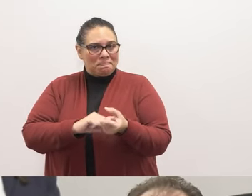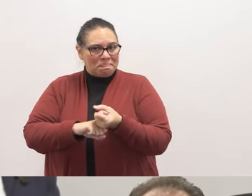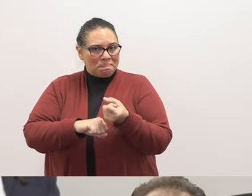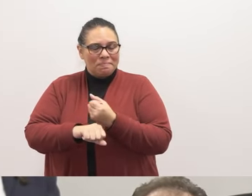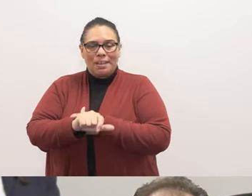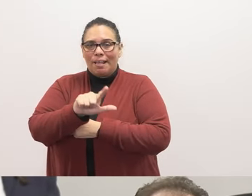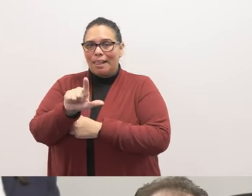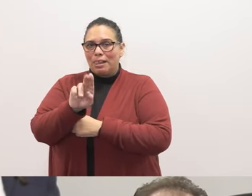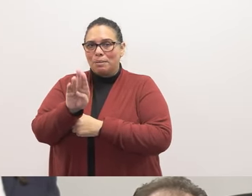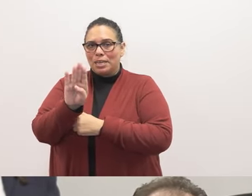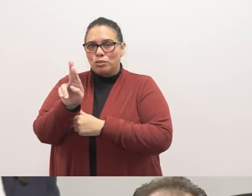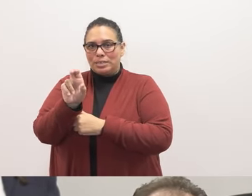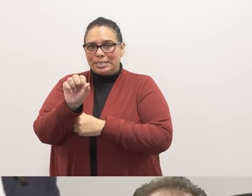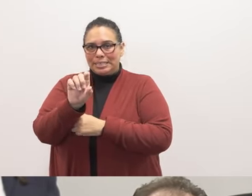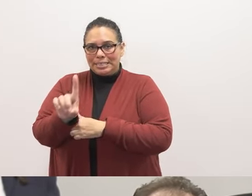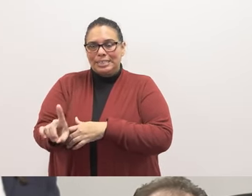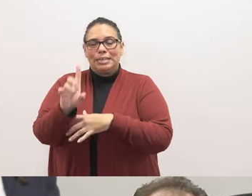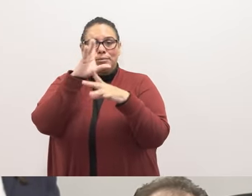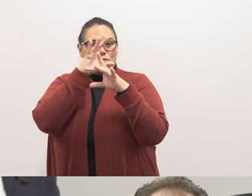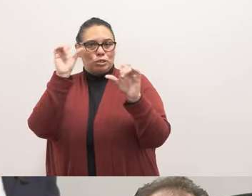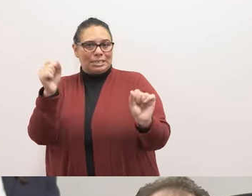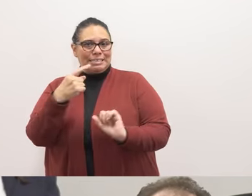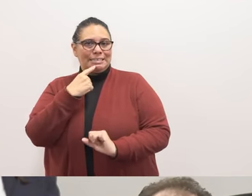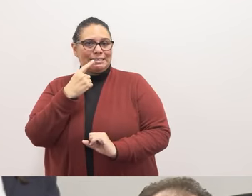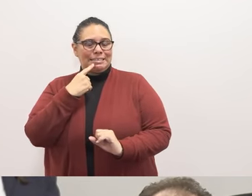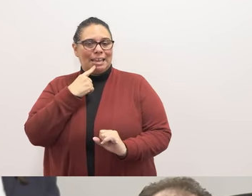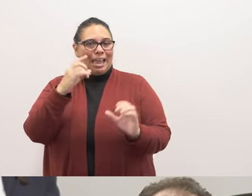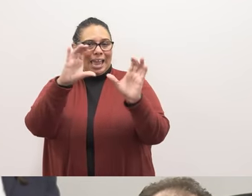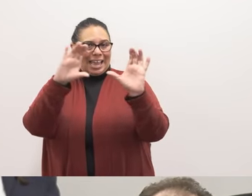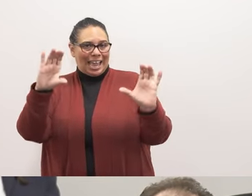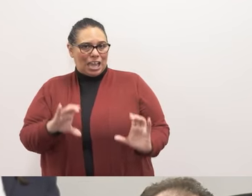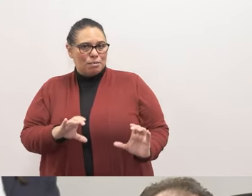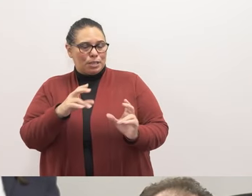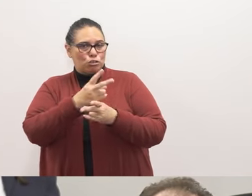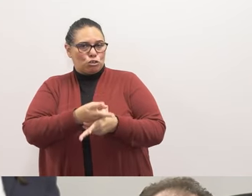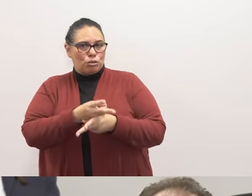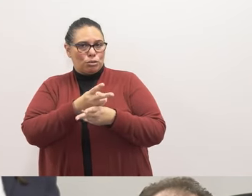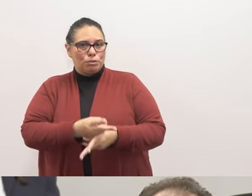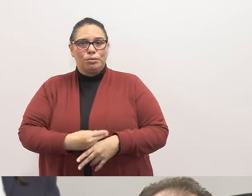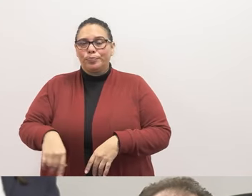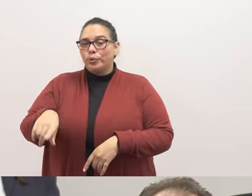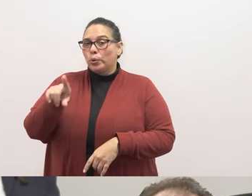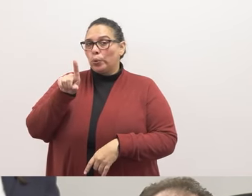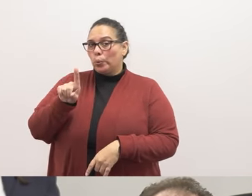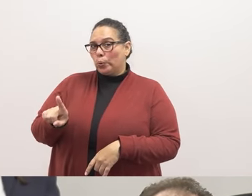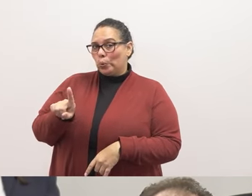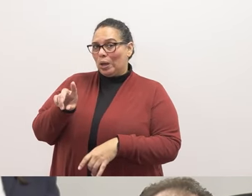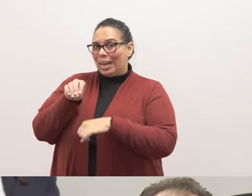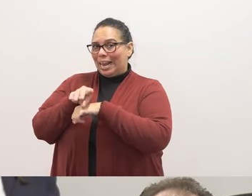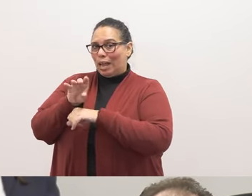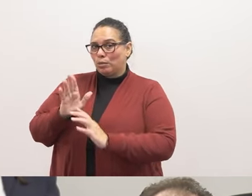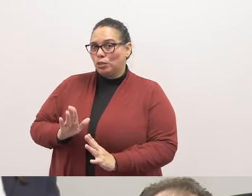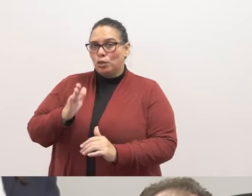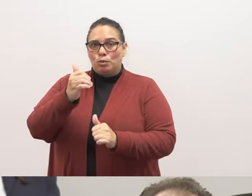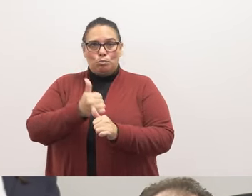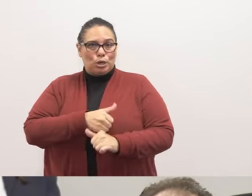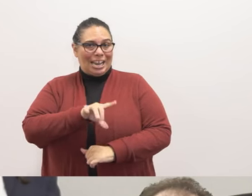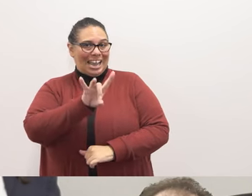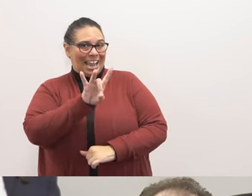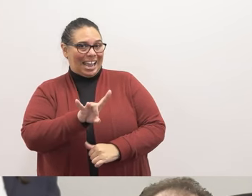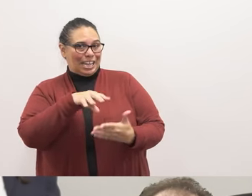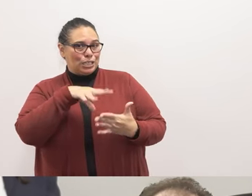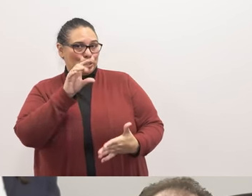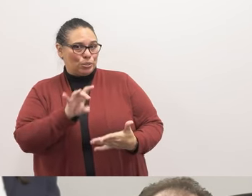Unified School District superintendent states that cabins would be supervised with a ratio of one counselor per eight student. Further